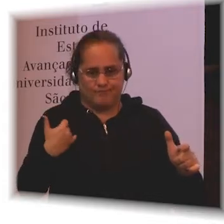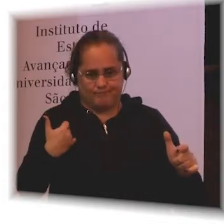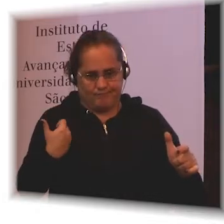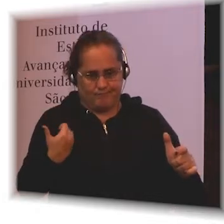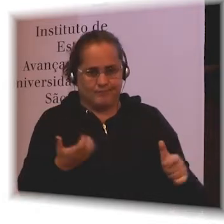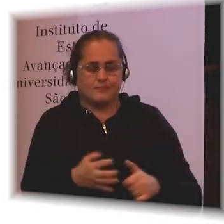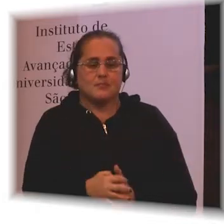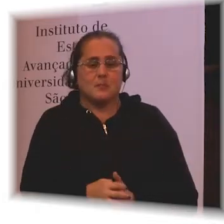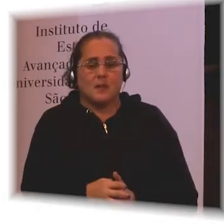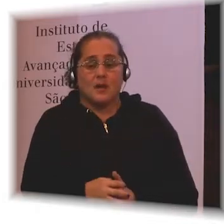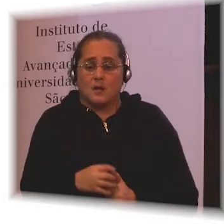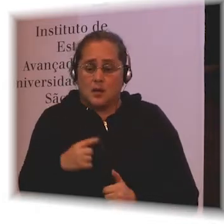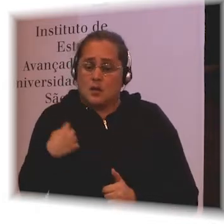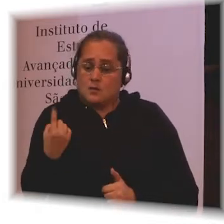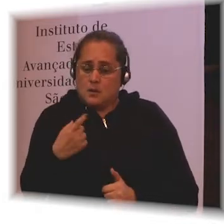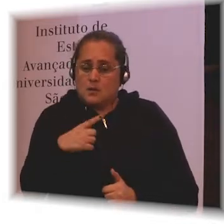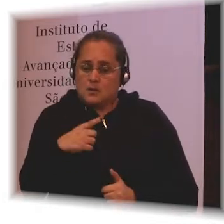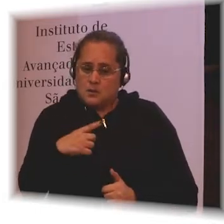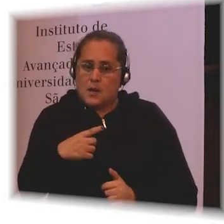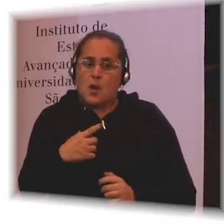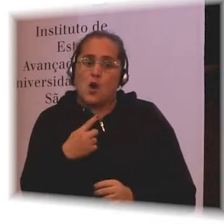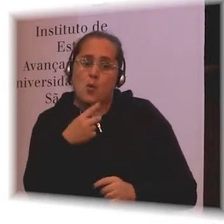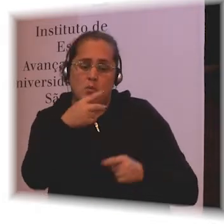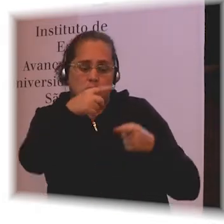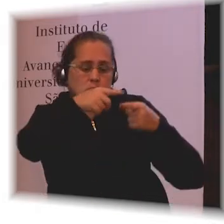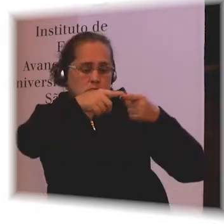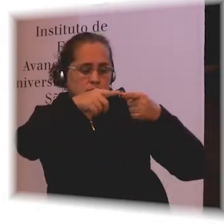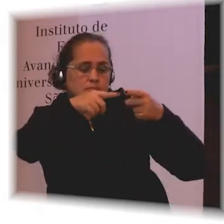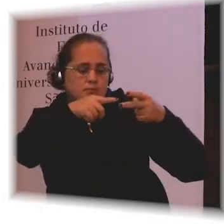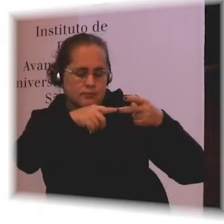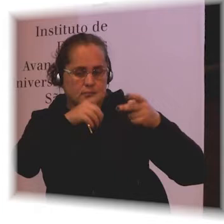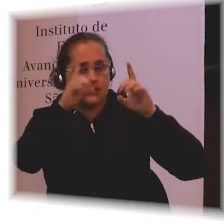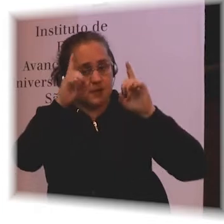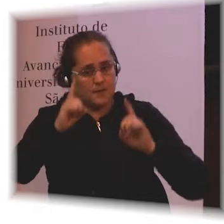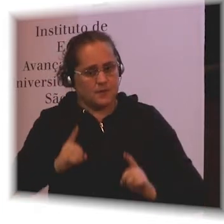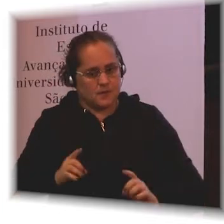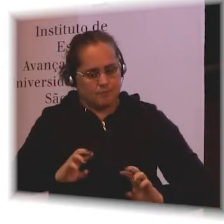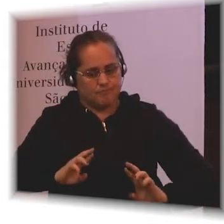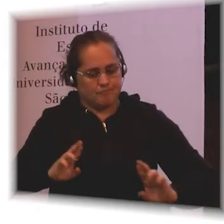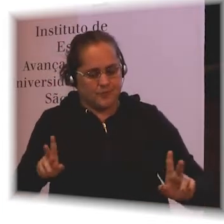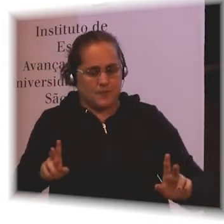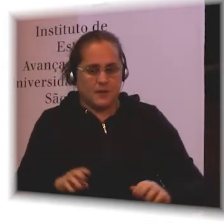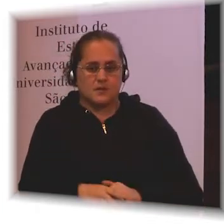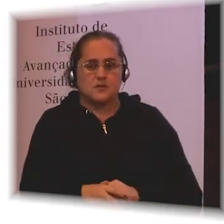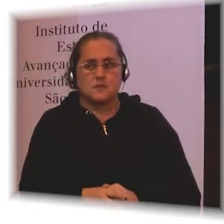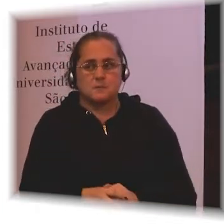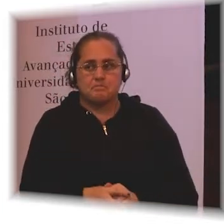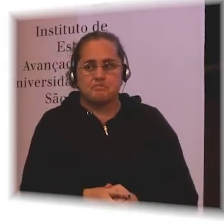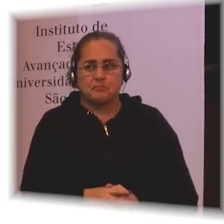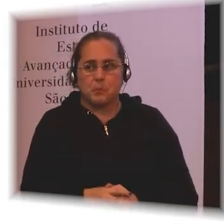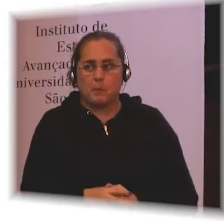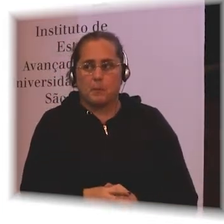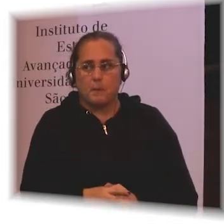then severe disability. And about 70, 80% of people with disabilities are above the age of 50. So it's